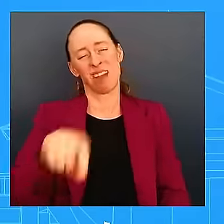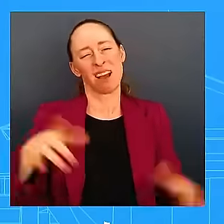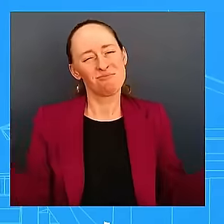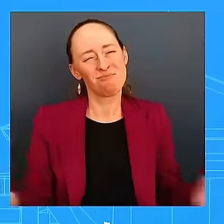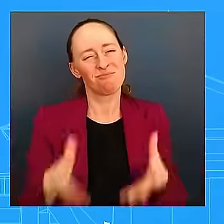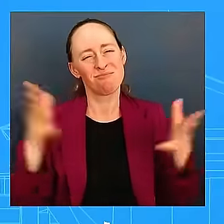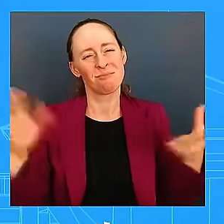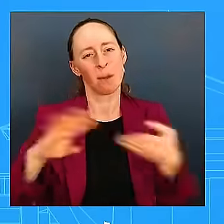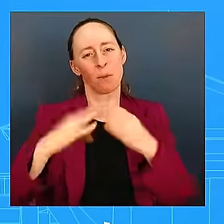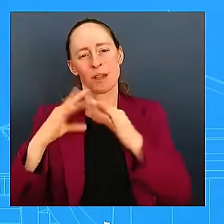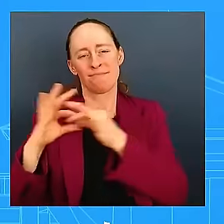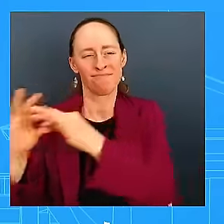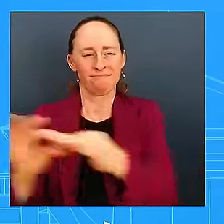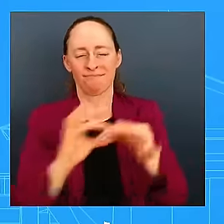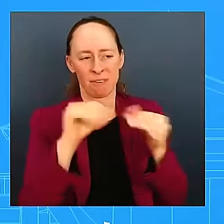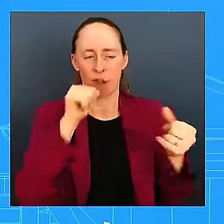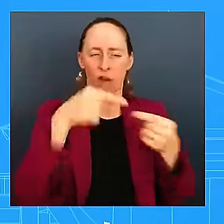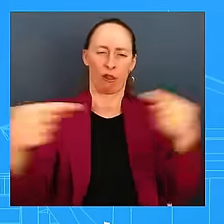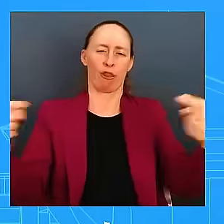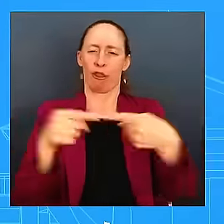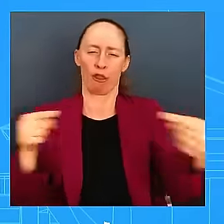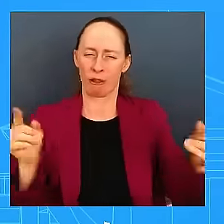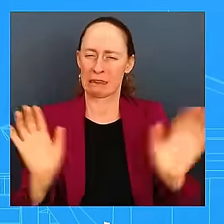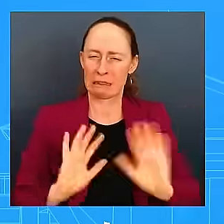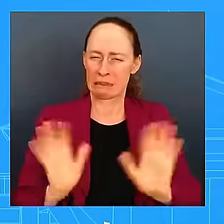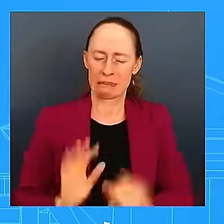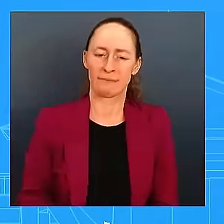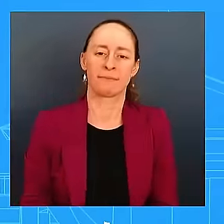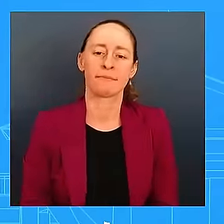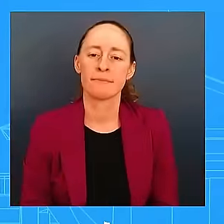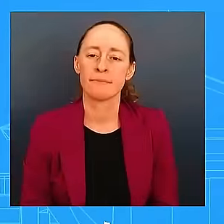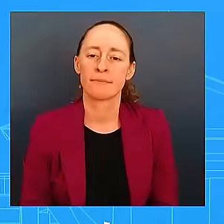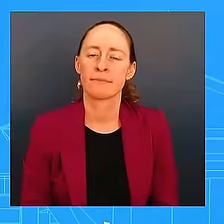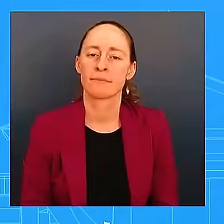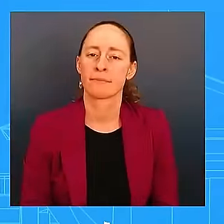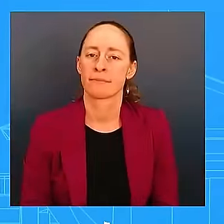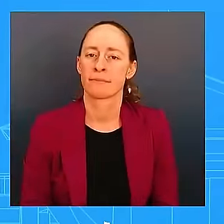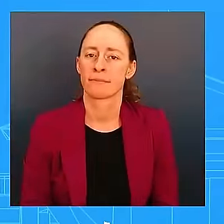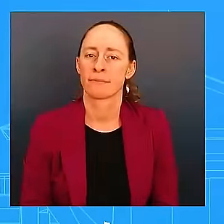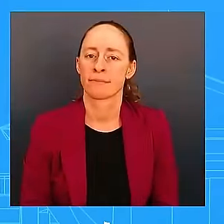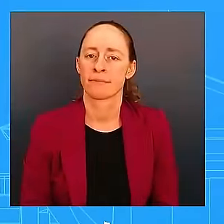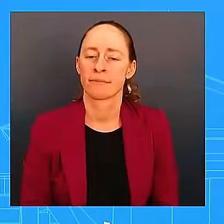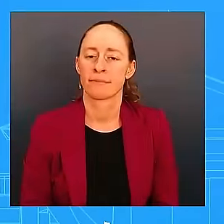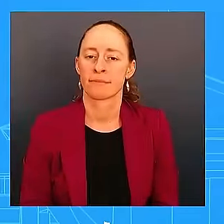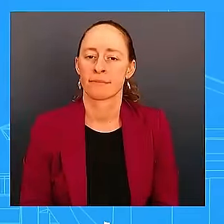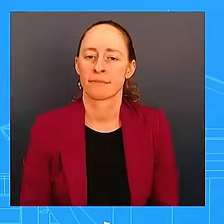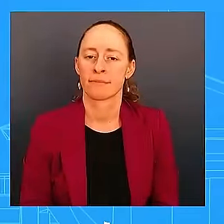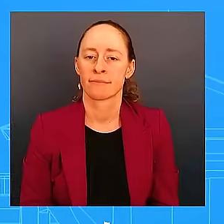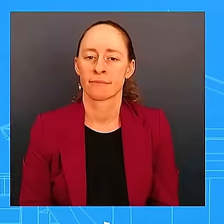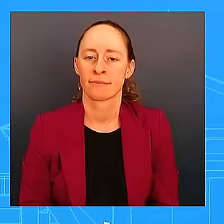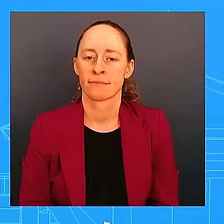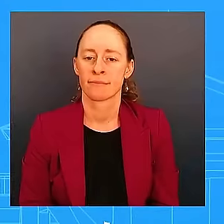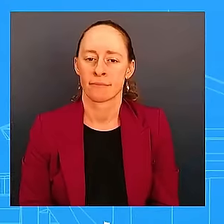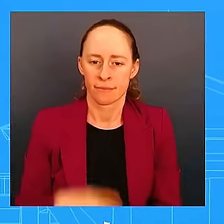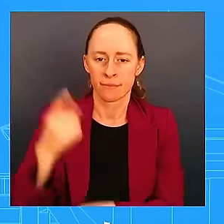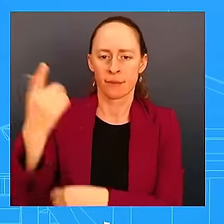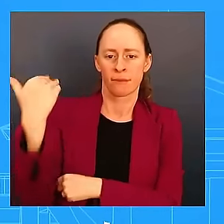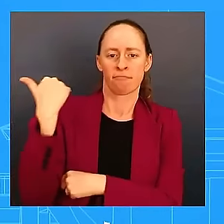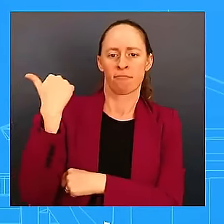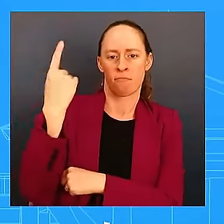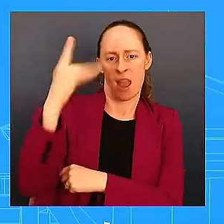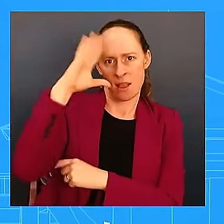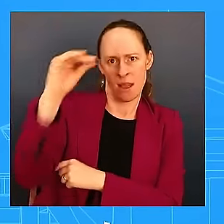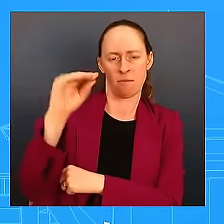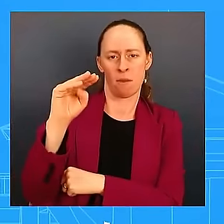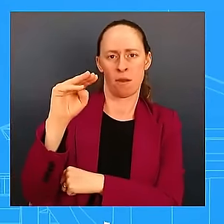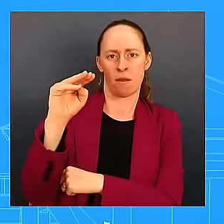Death row inmate Marcellus Williams was executed in Missouri on Tuesday despite concerns about evidence and jury selection process in his 1998